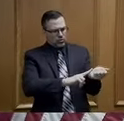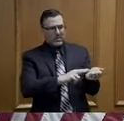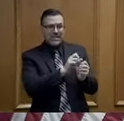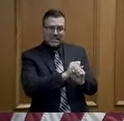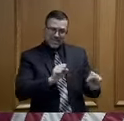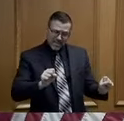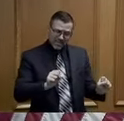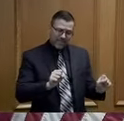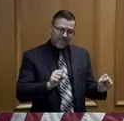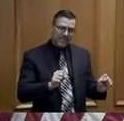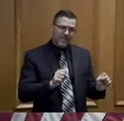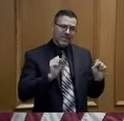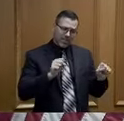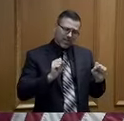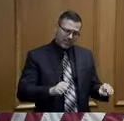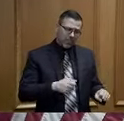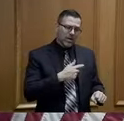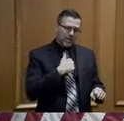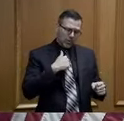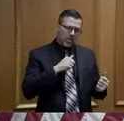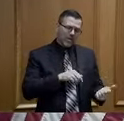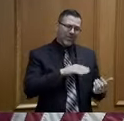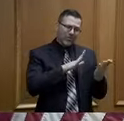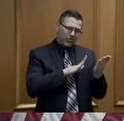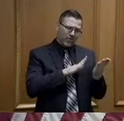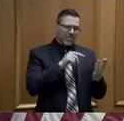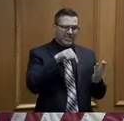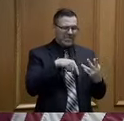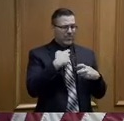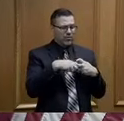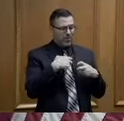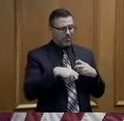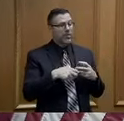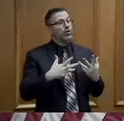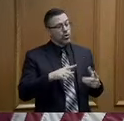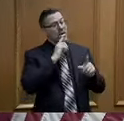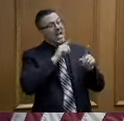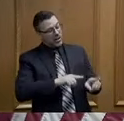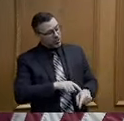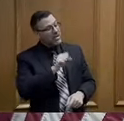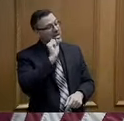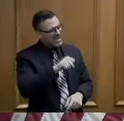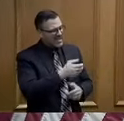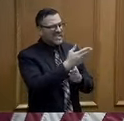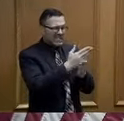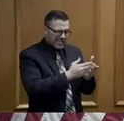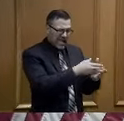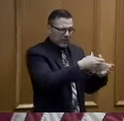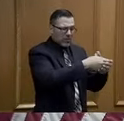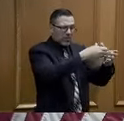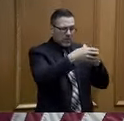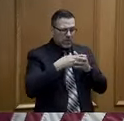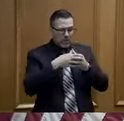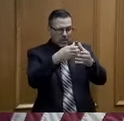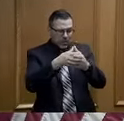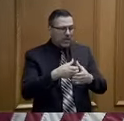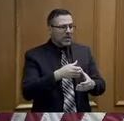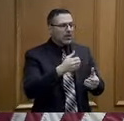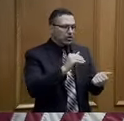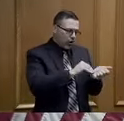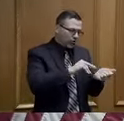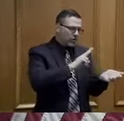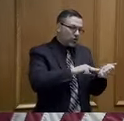we can as we address this. So to answer your question, yes, there have been limited pockets. And unfortunately, we do expect more.